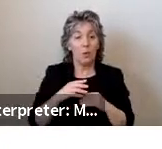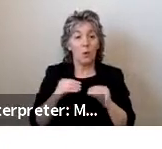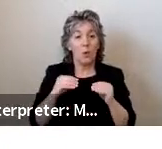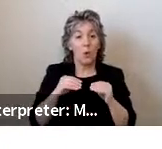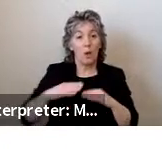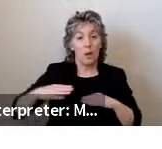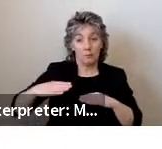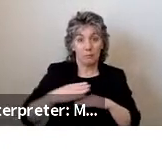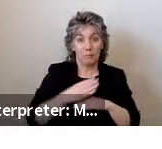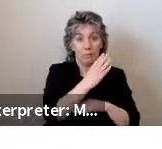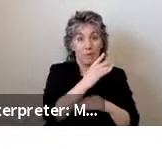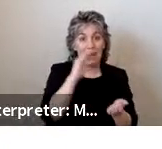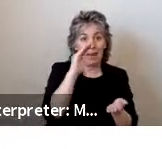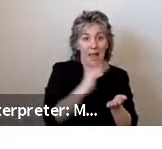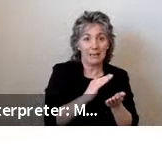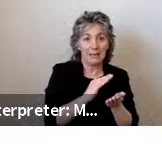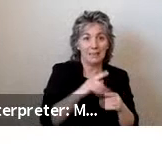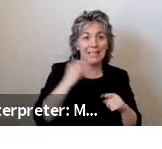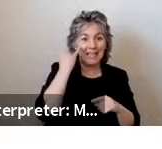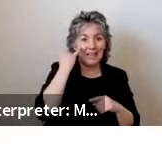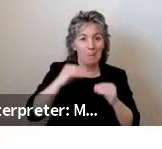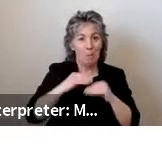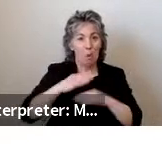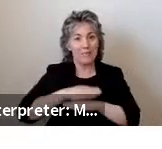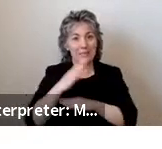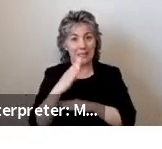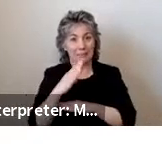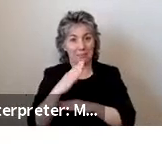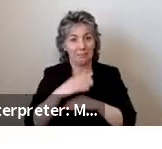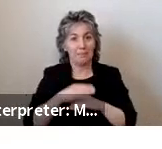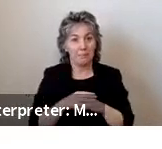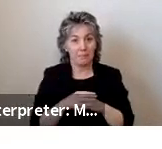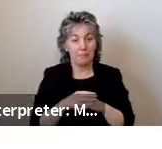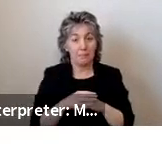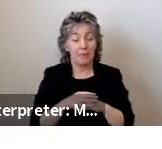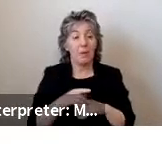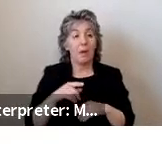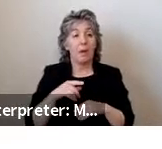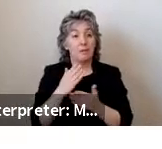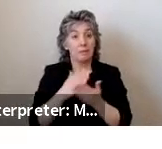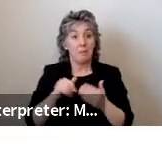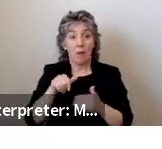ascent times were consistent for the other user groups, regardless of slope.